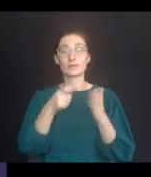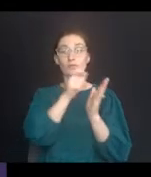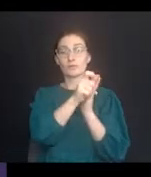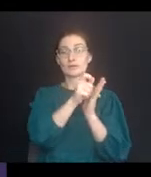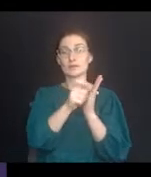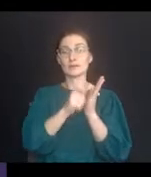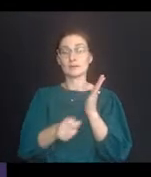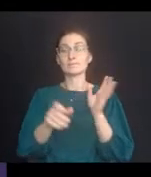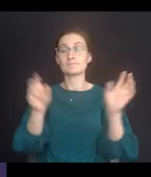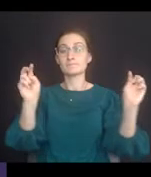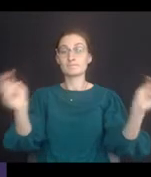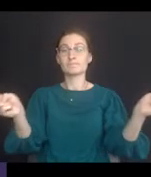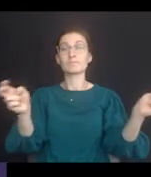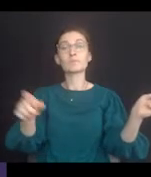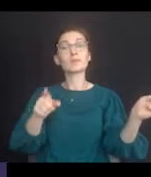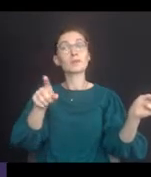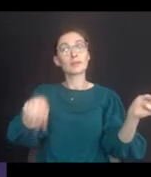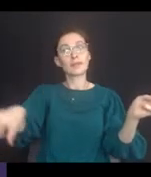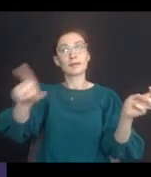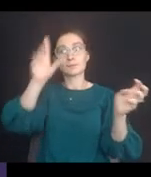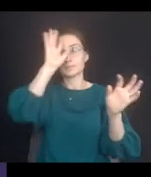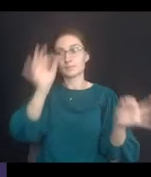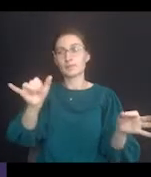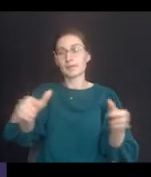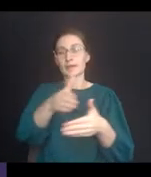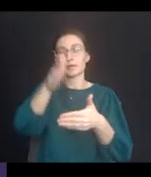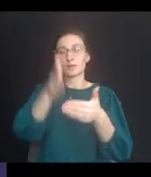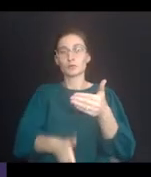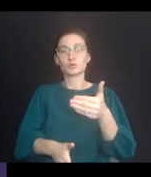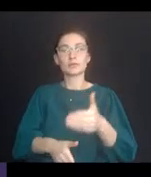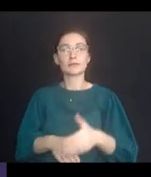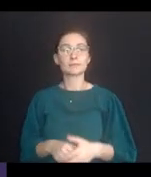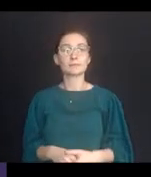by a written statement of the reasons for reaching that conclusion.